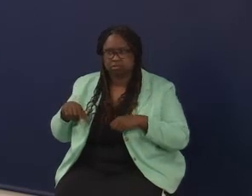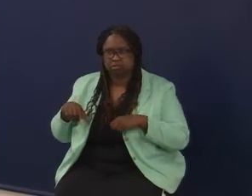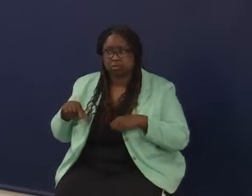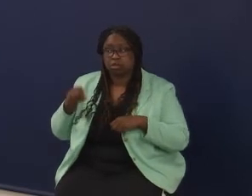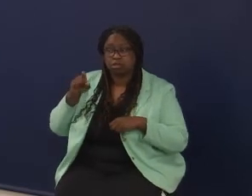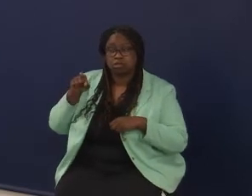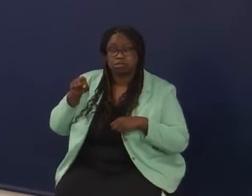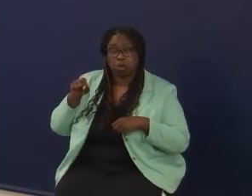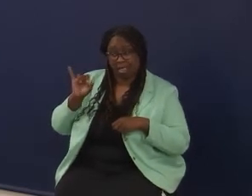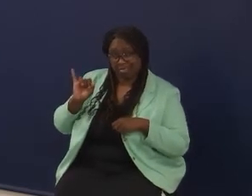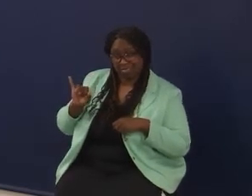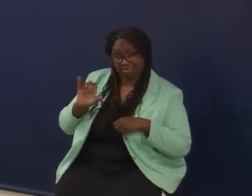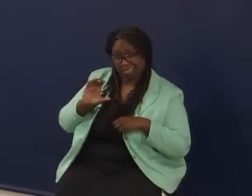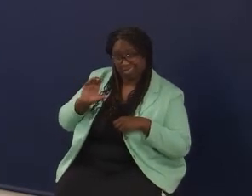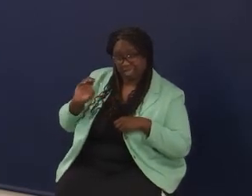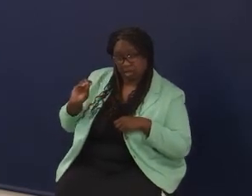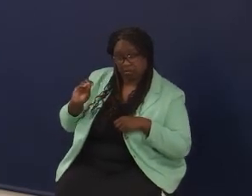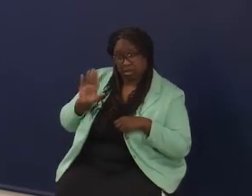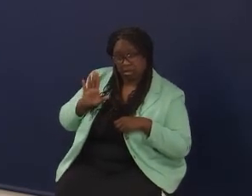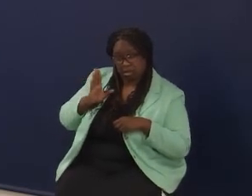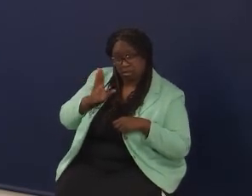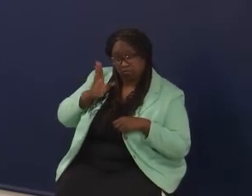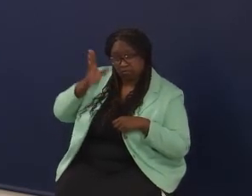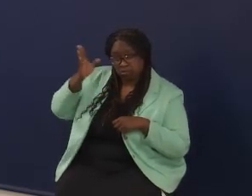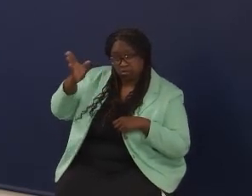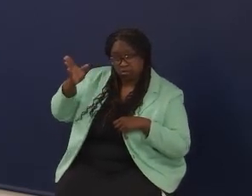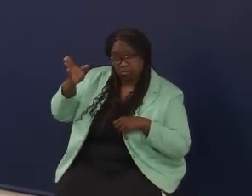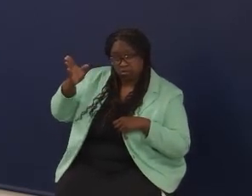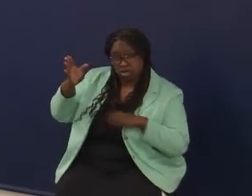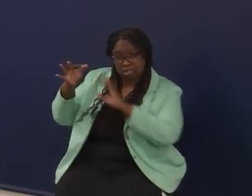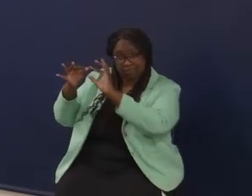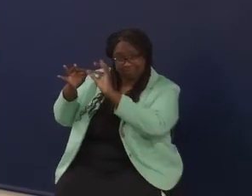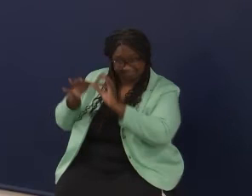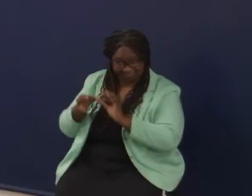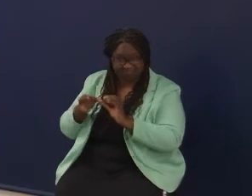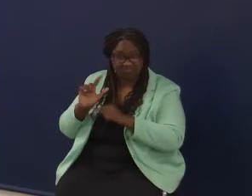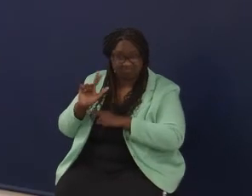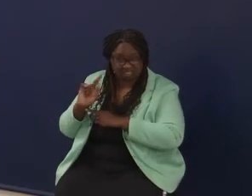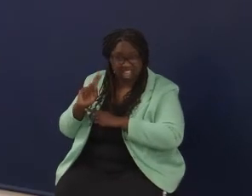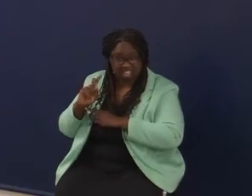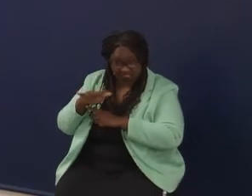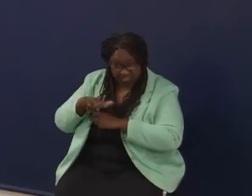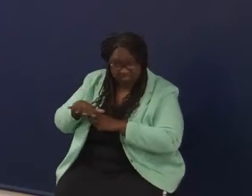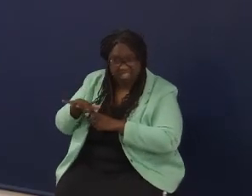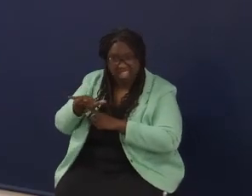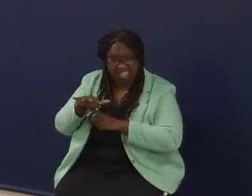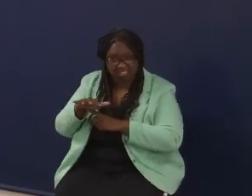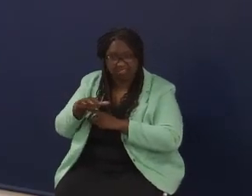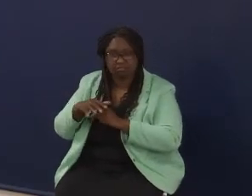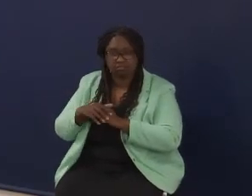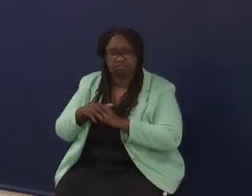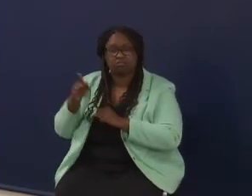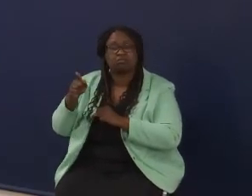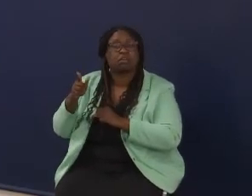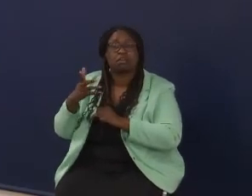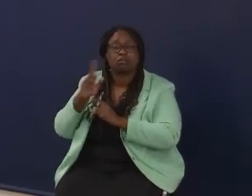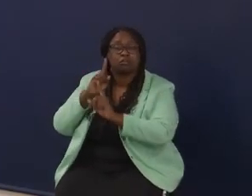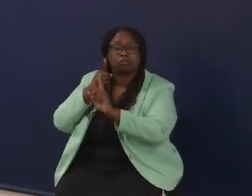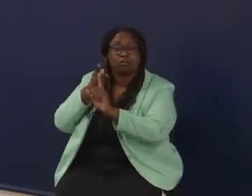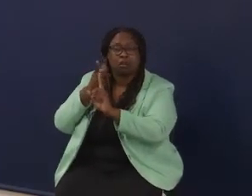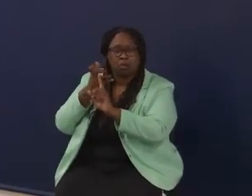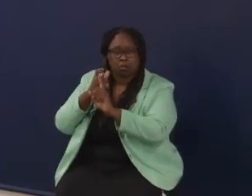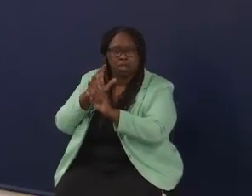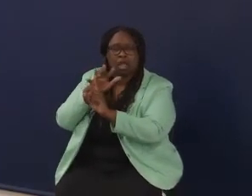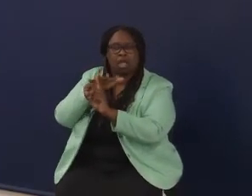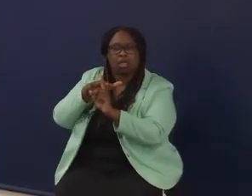the future of that county is very tightly tied to Teresville Lake. And they wanted environmentalism to be central